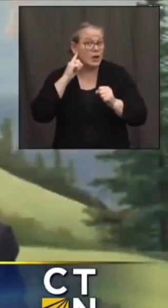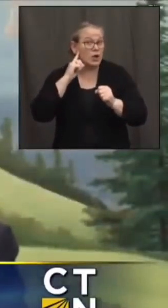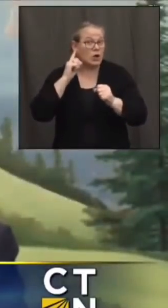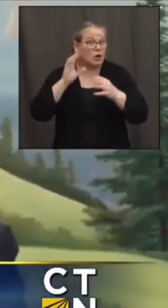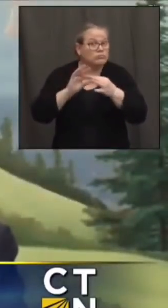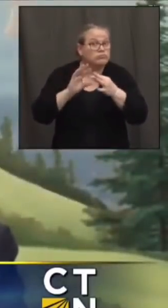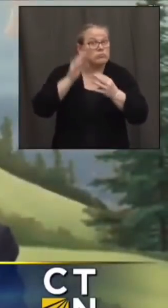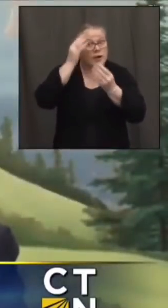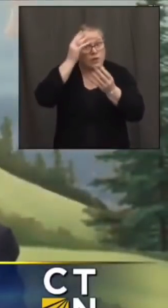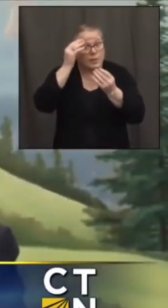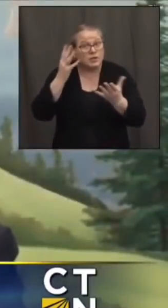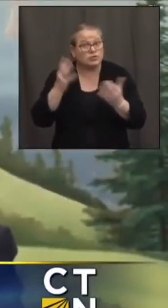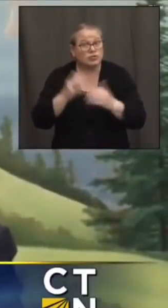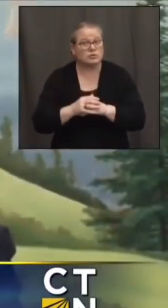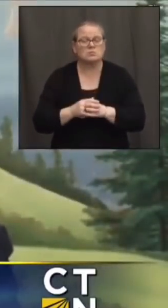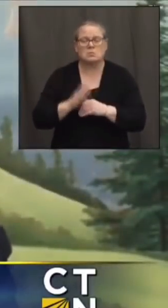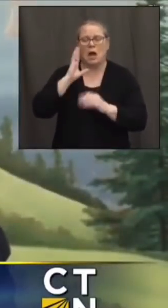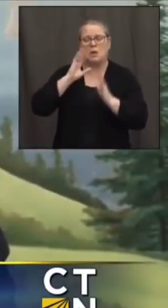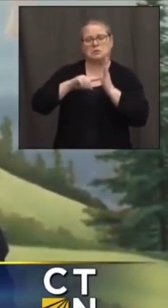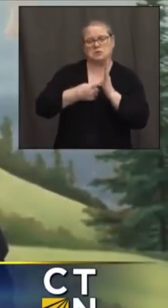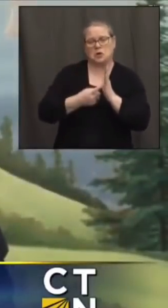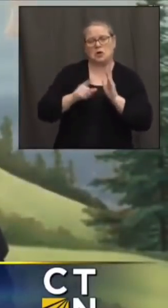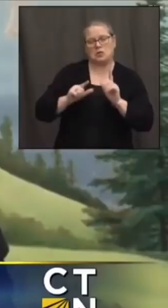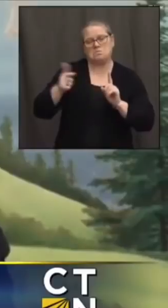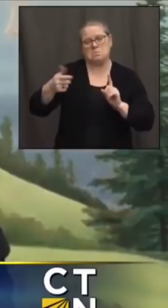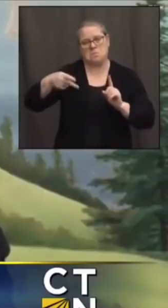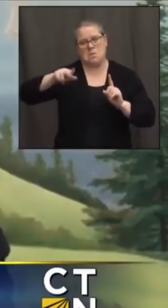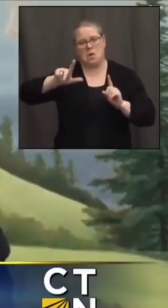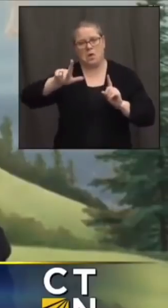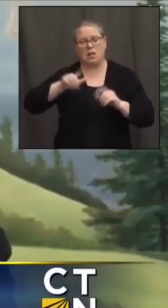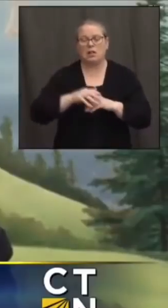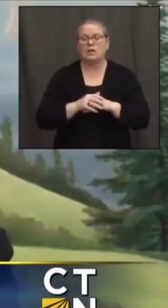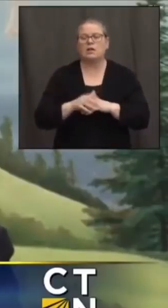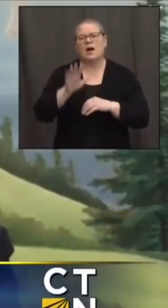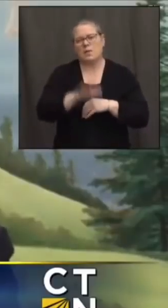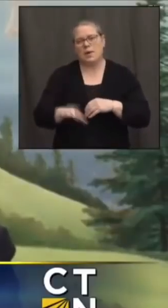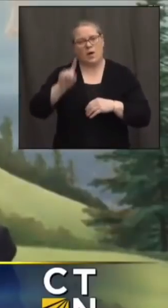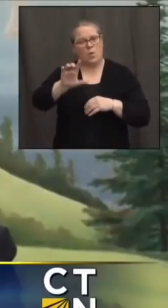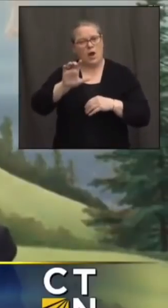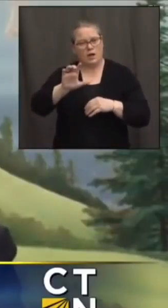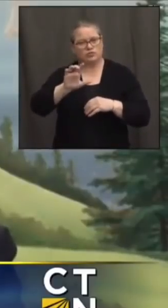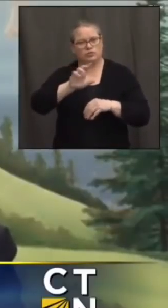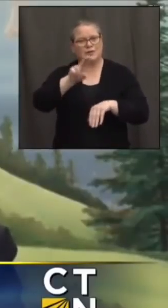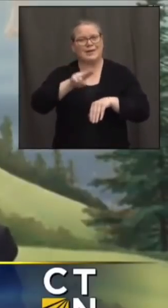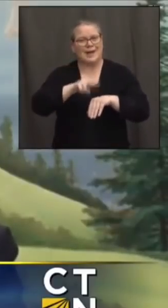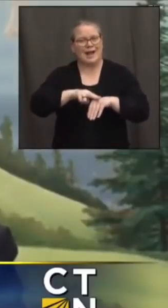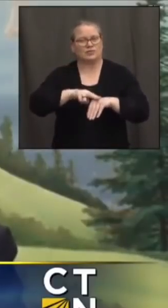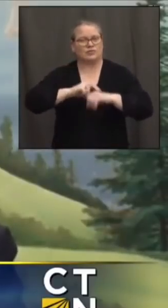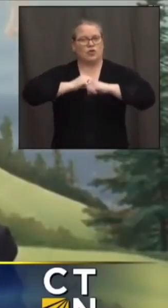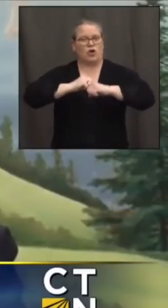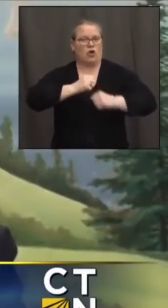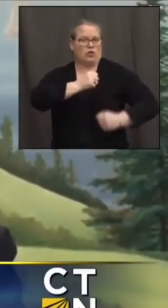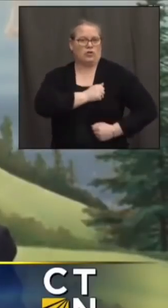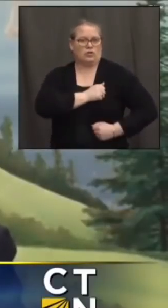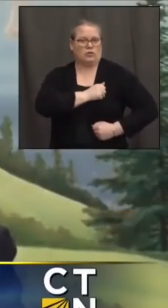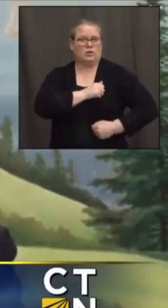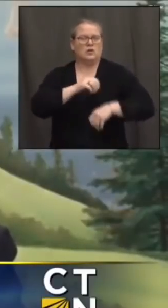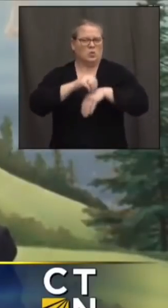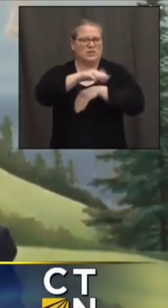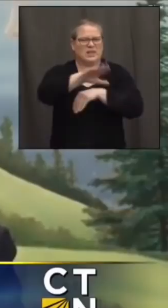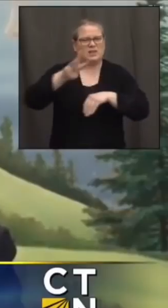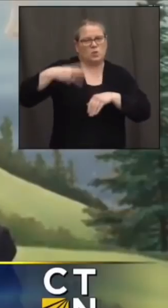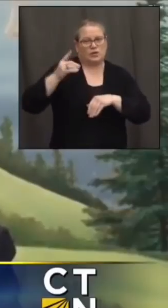to paul but um as you know uh we're sending about 100 guard down to washington dc given um a lot of the warnings we're seeing